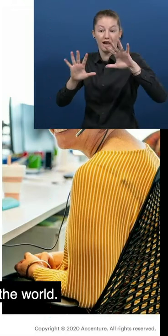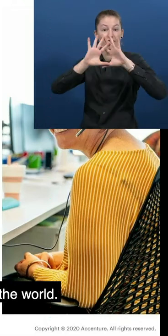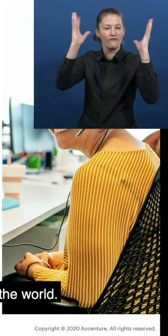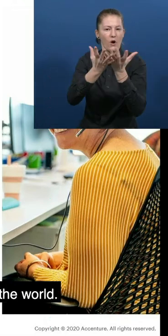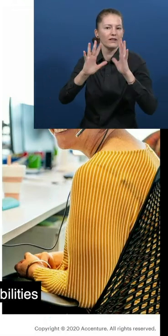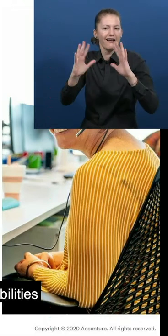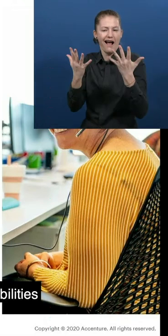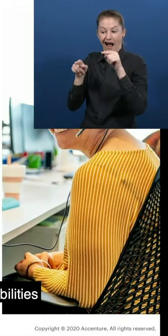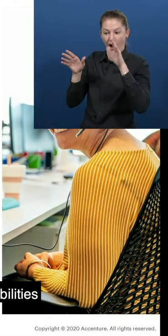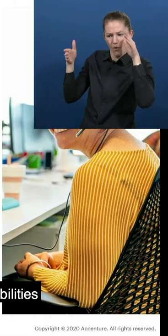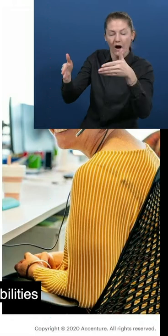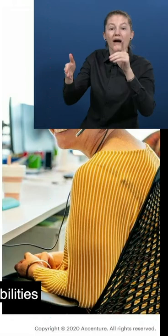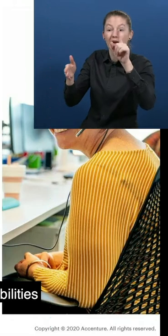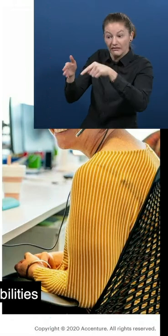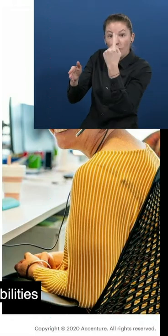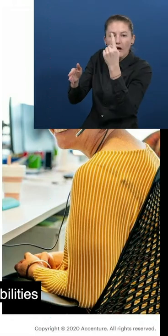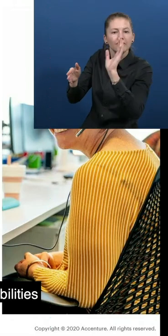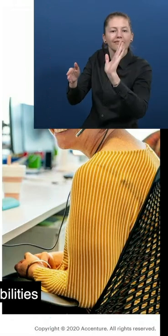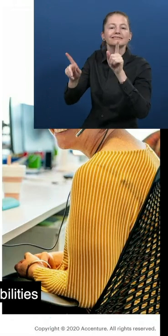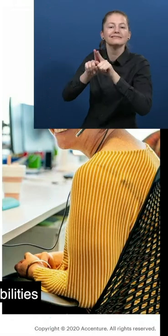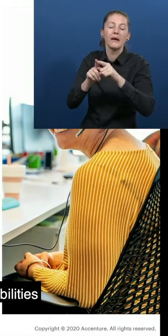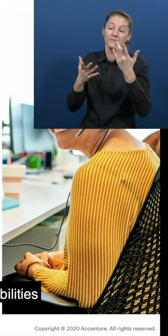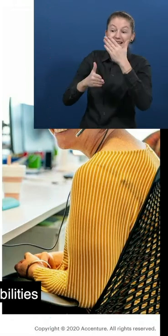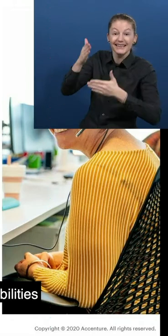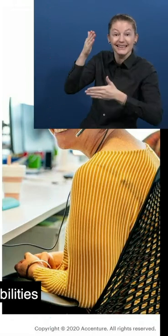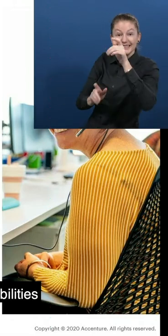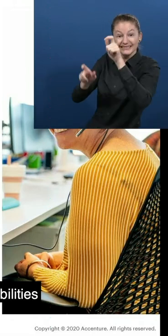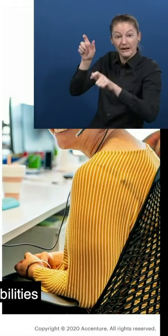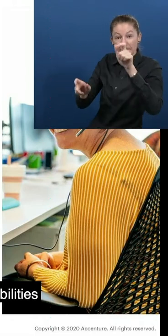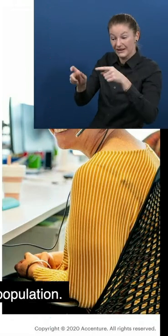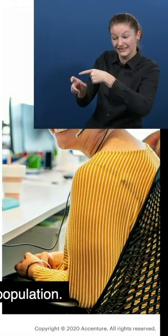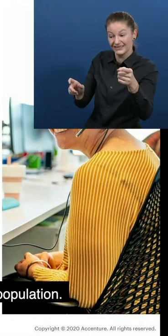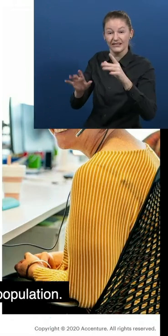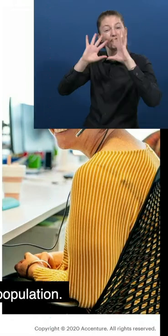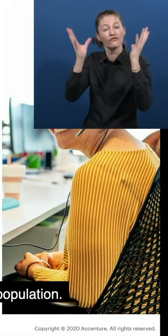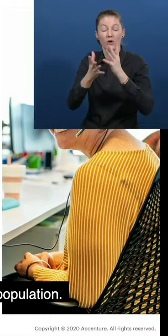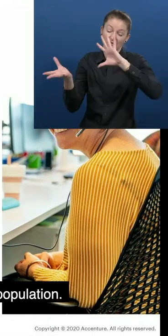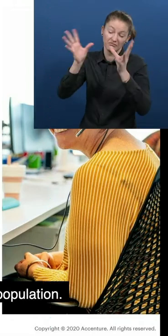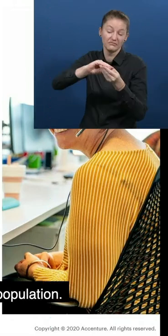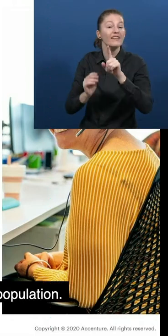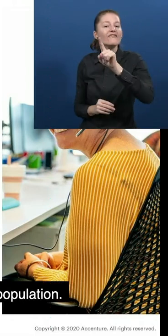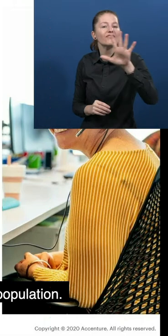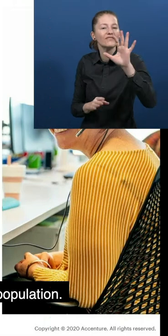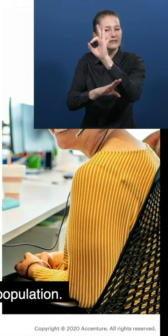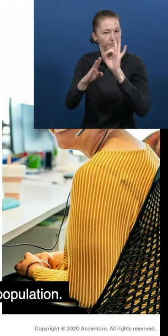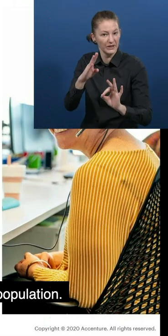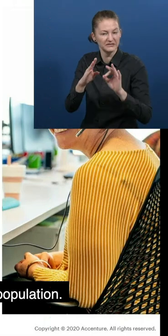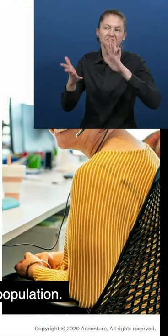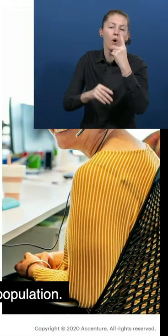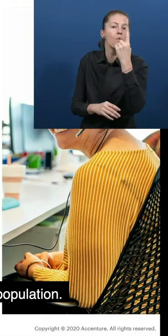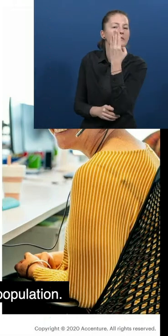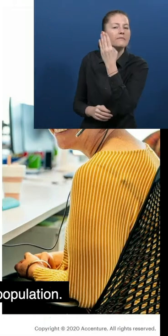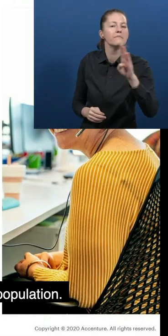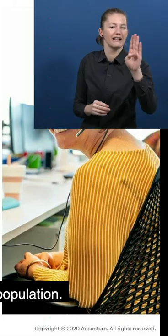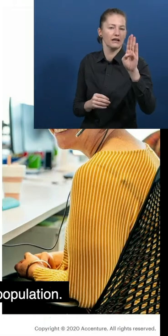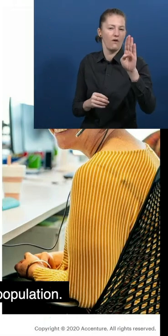around the world, but this is not a niche issue. Persons with disabilities represent about 15%, that's 1 billion in